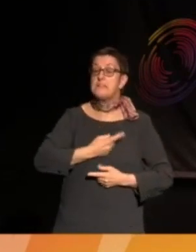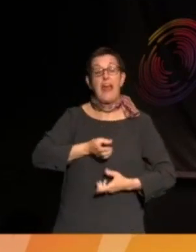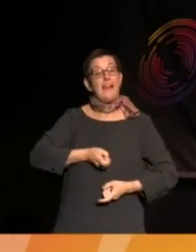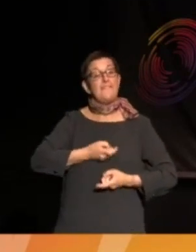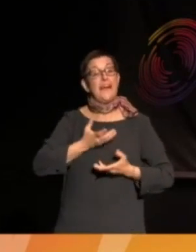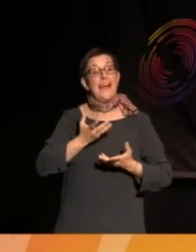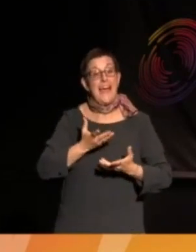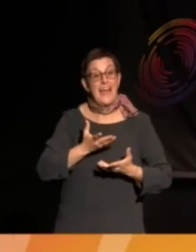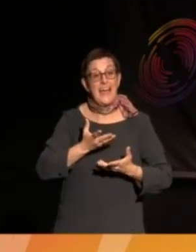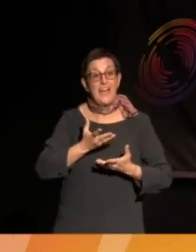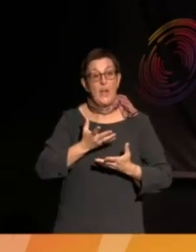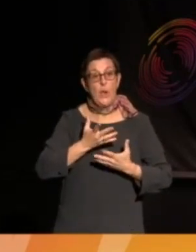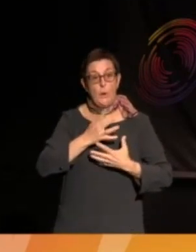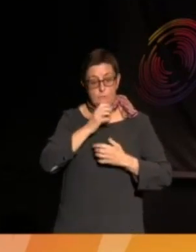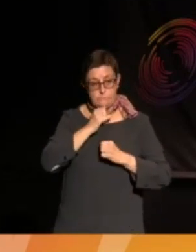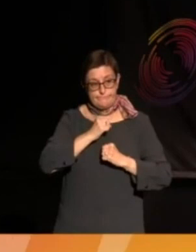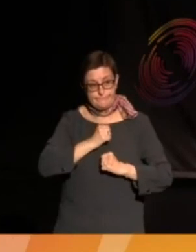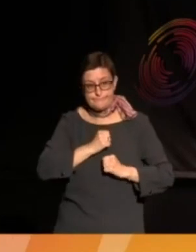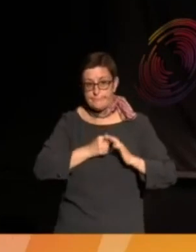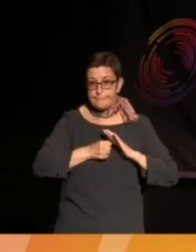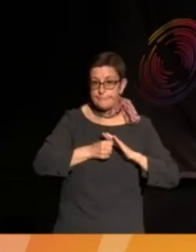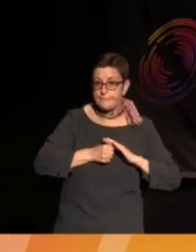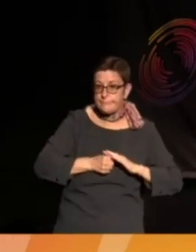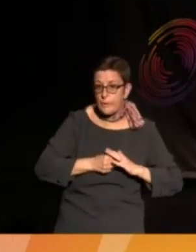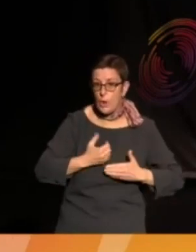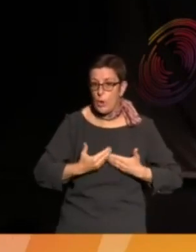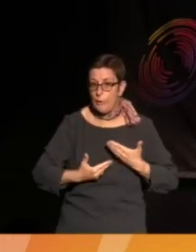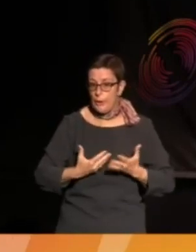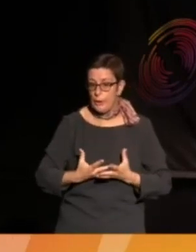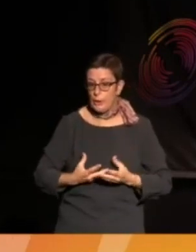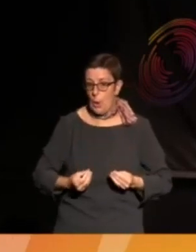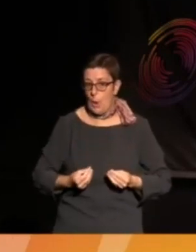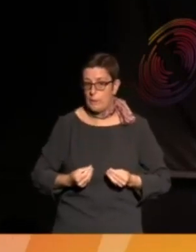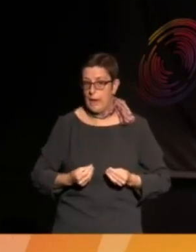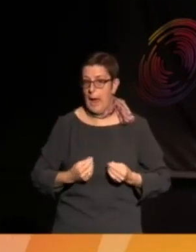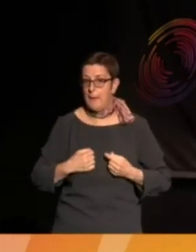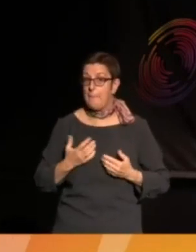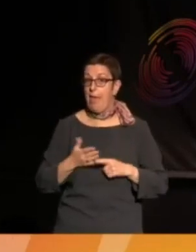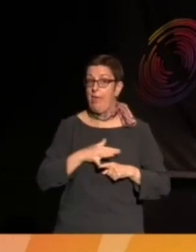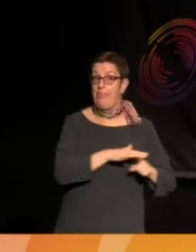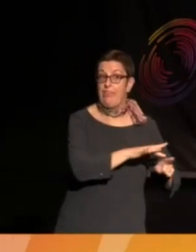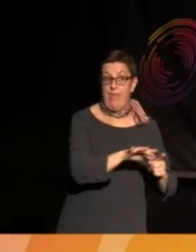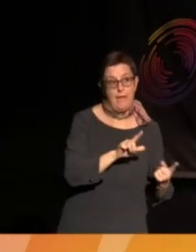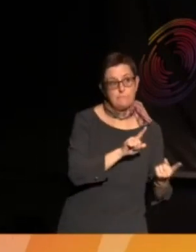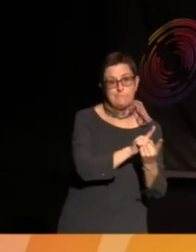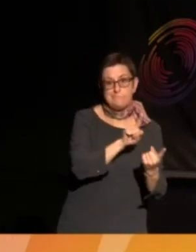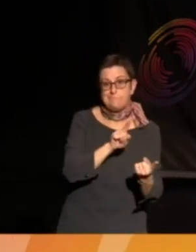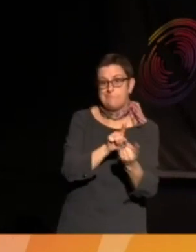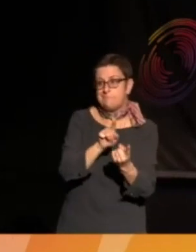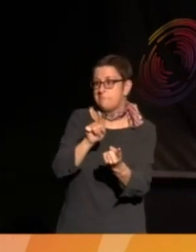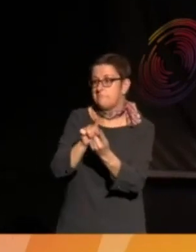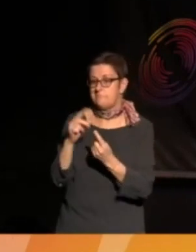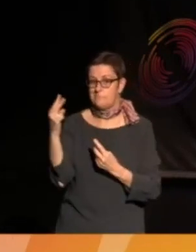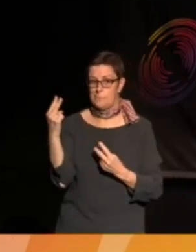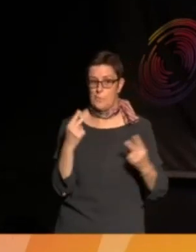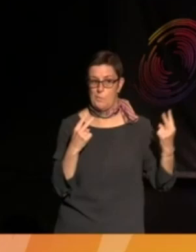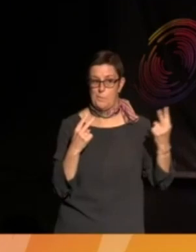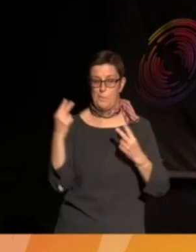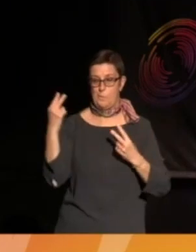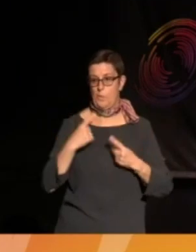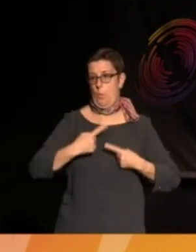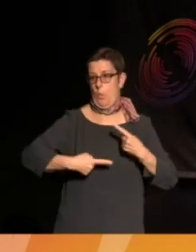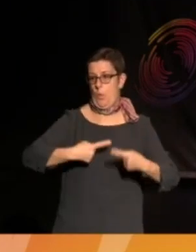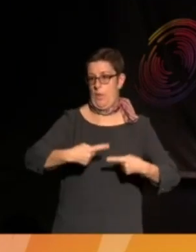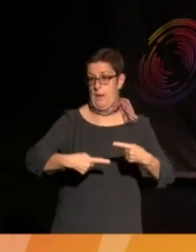gone more and more, and you're always out, and people are always watching. But I guess that's the job, though, isn't it? You know, if